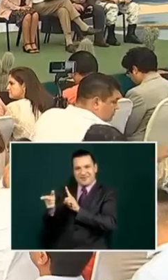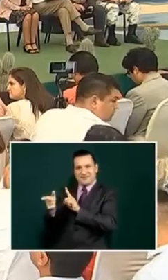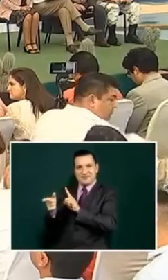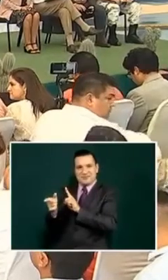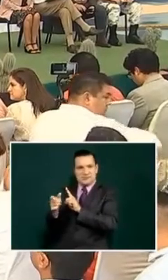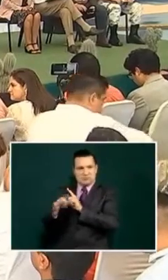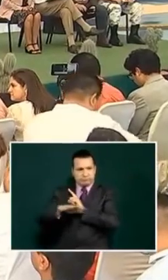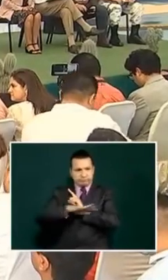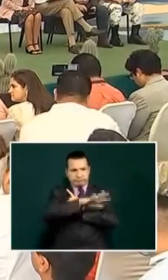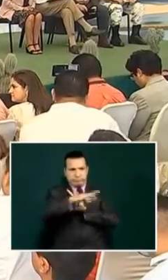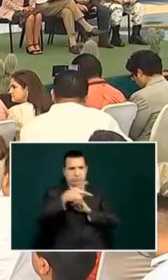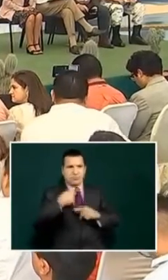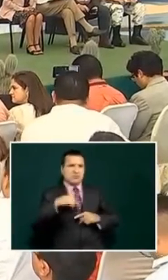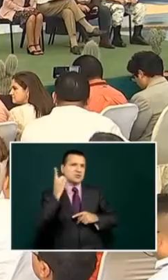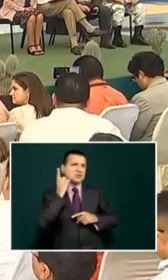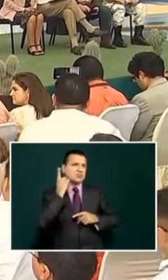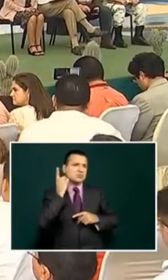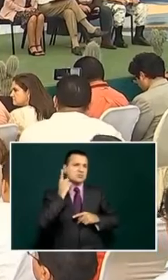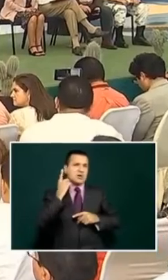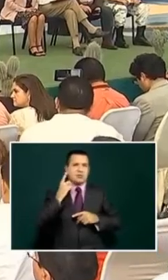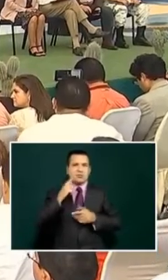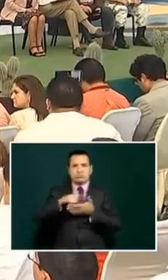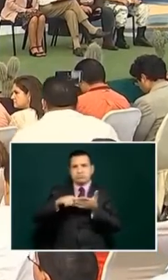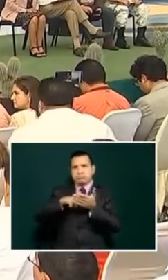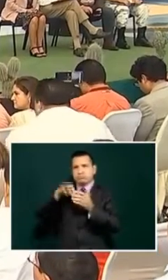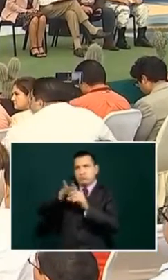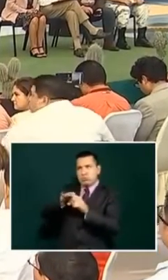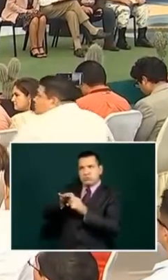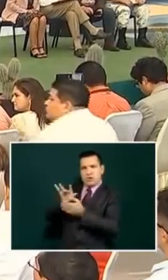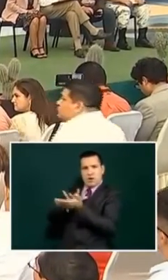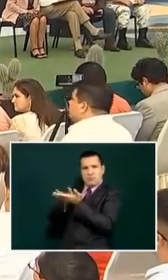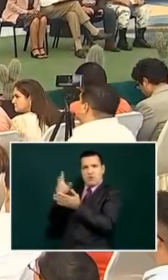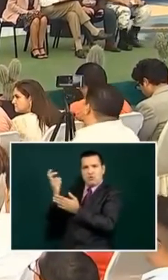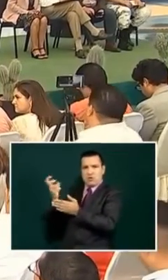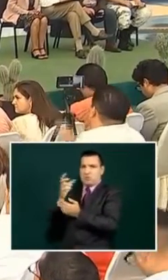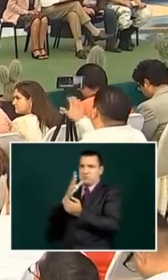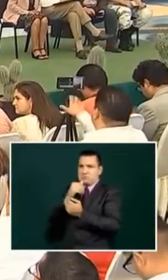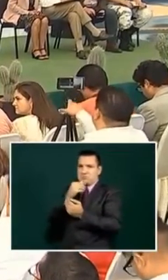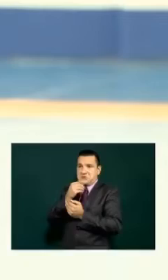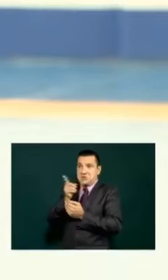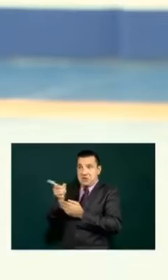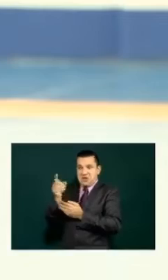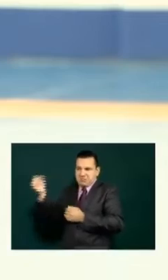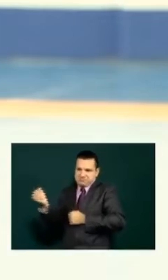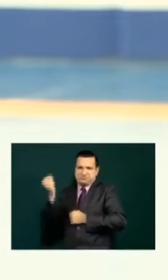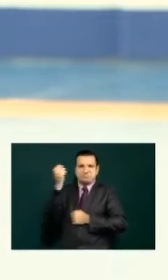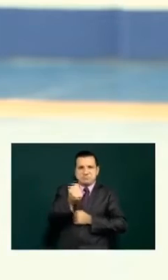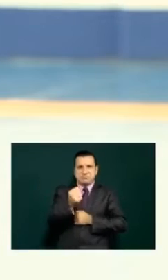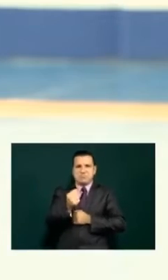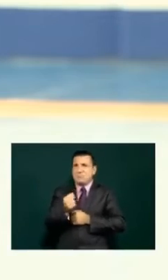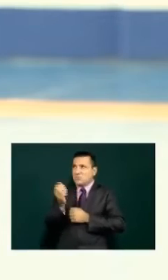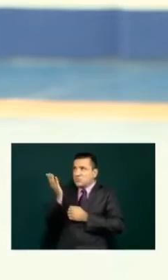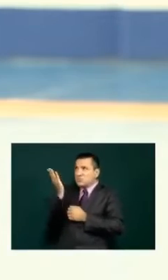that that the people curiously did not vote on so